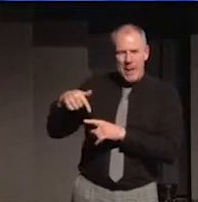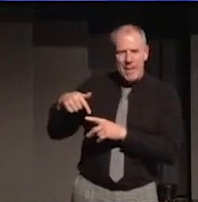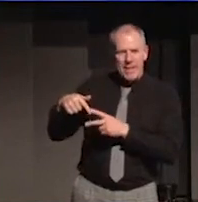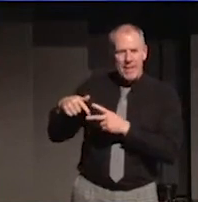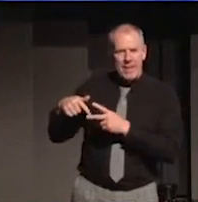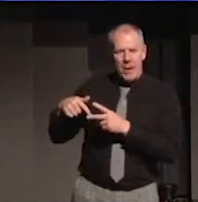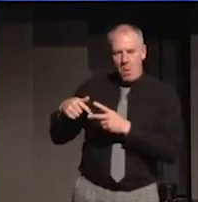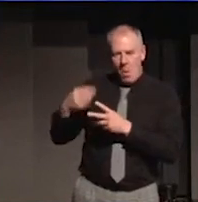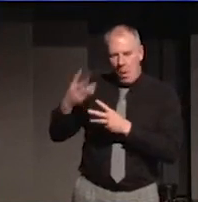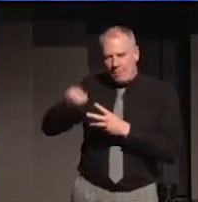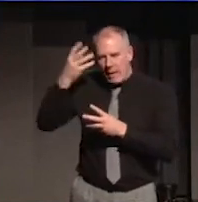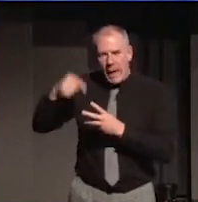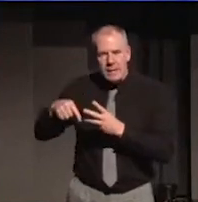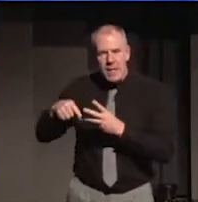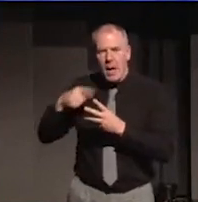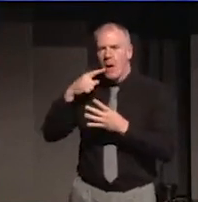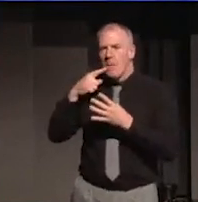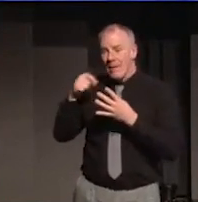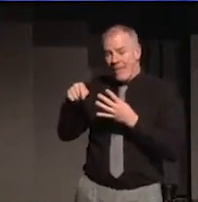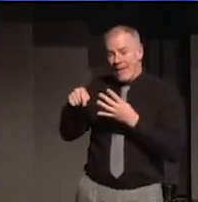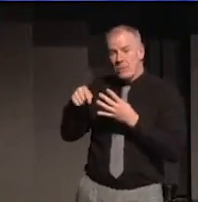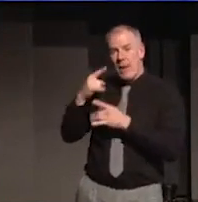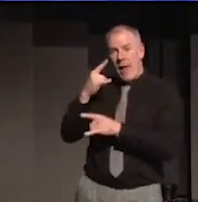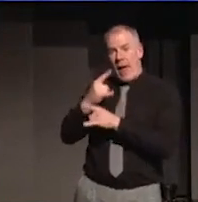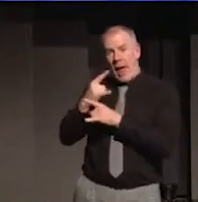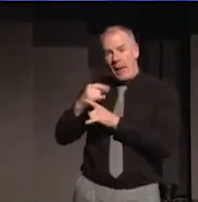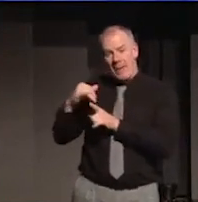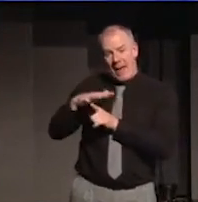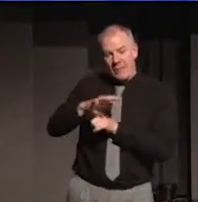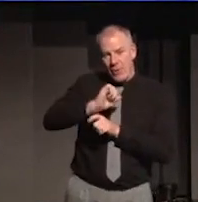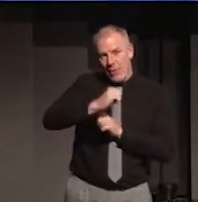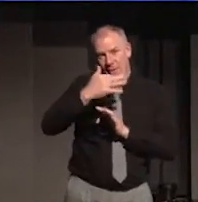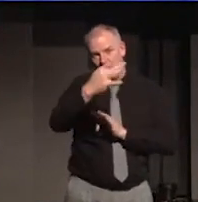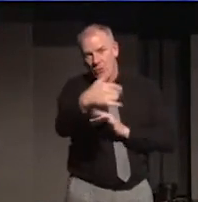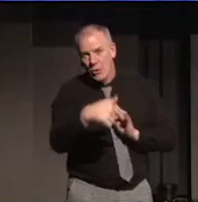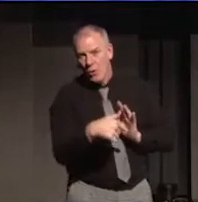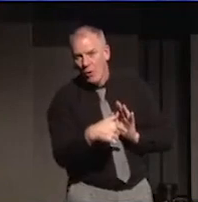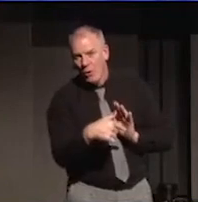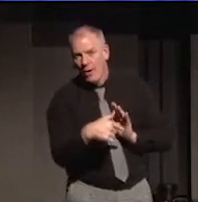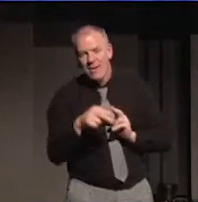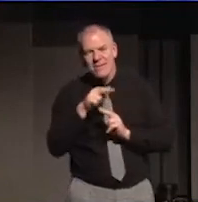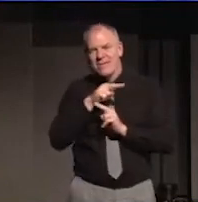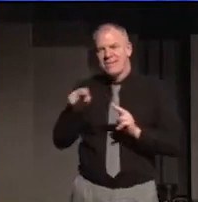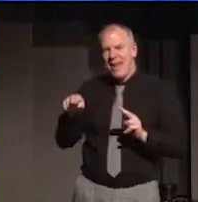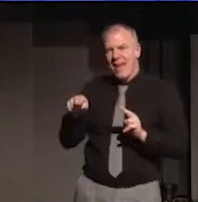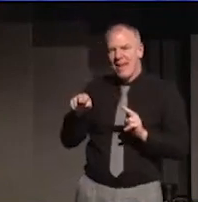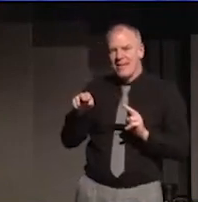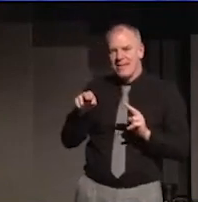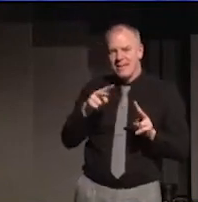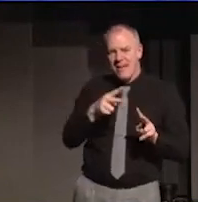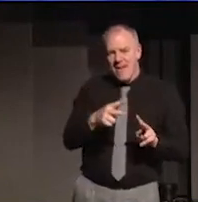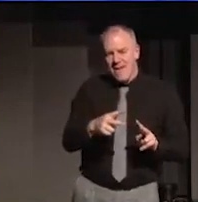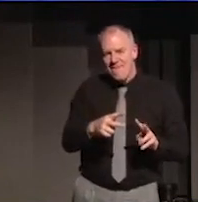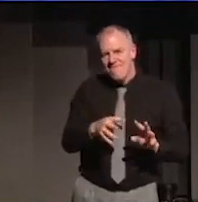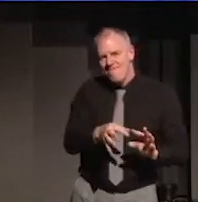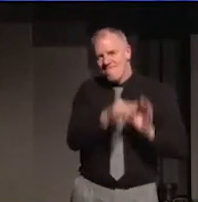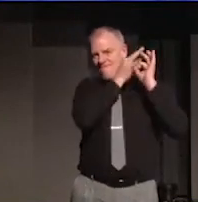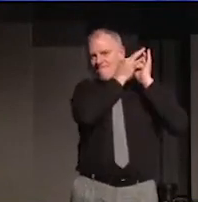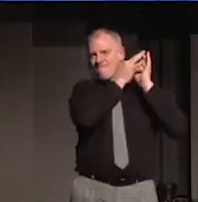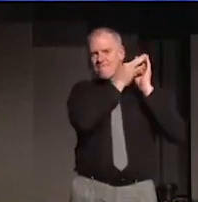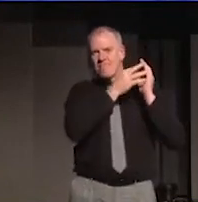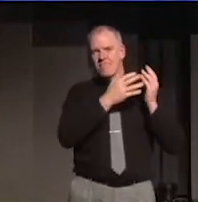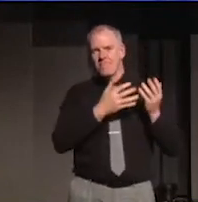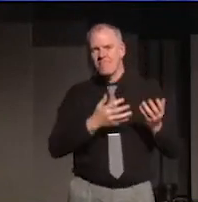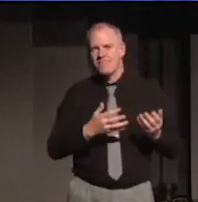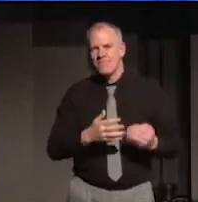we want to forget, but the one that might help change how they see the future, rather than falling back on the myths of the past.